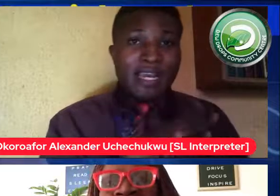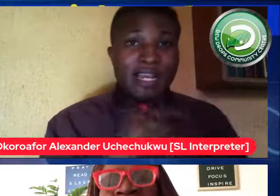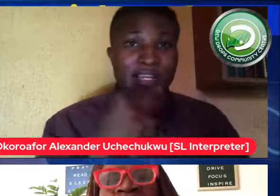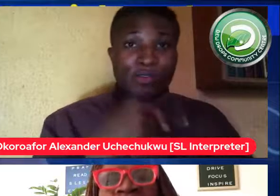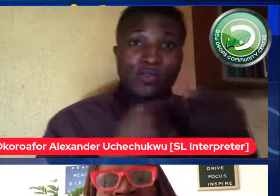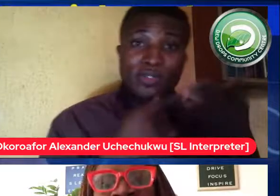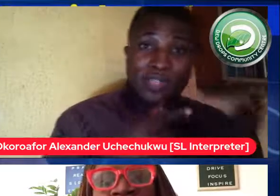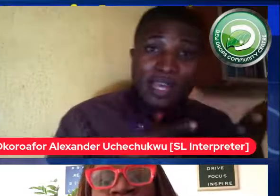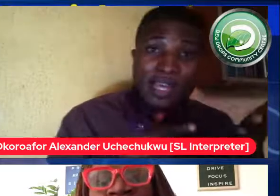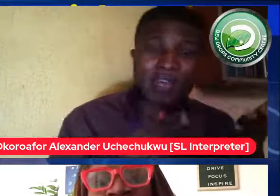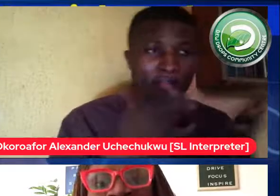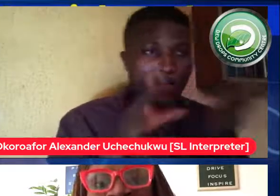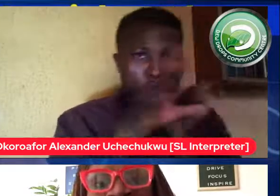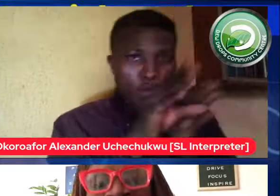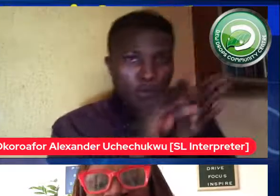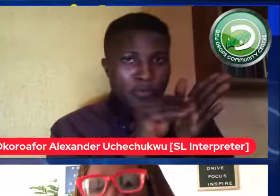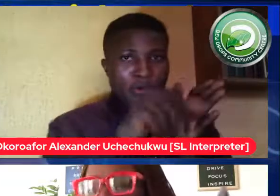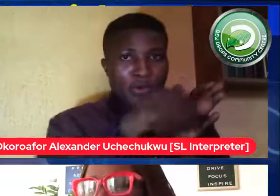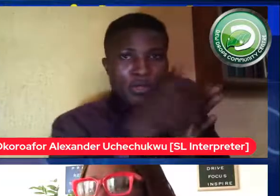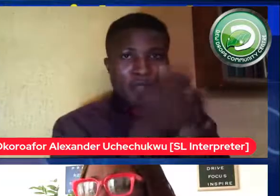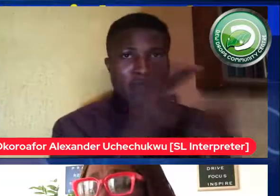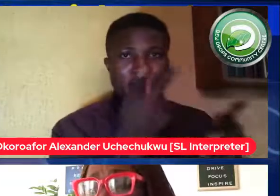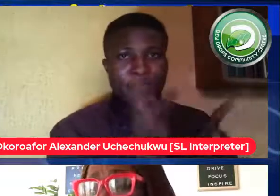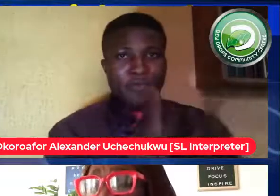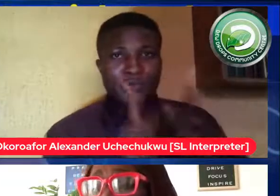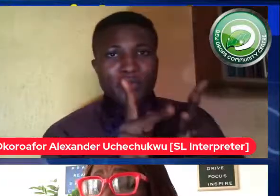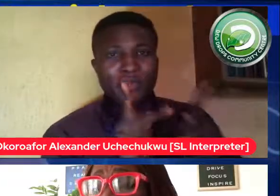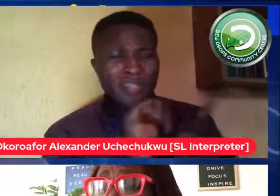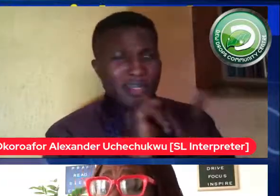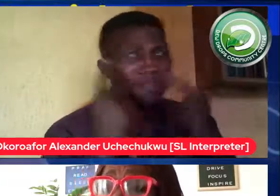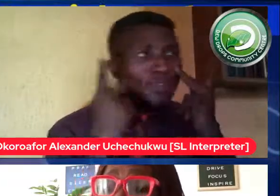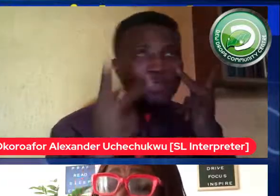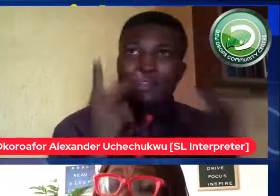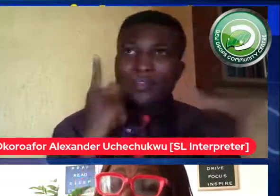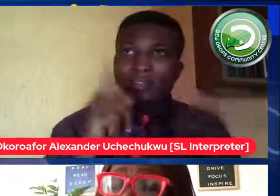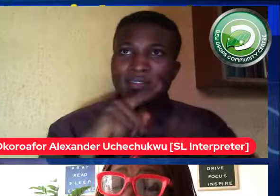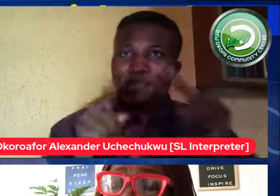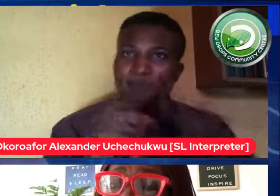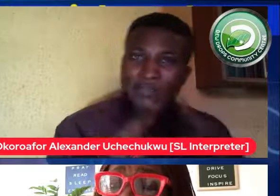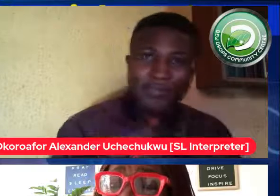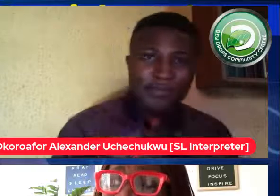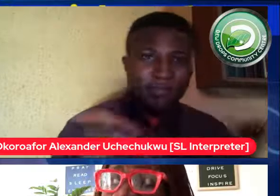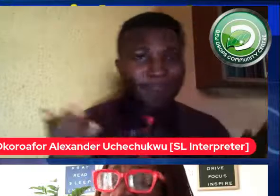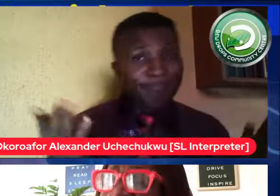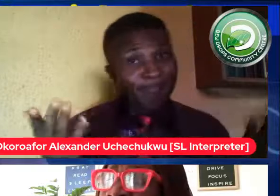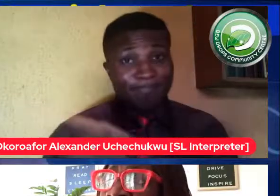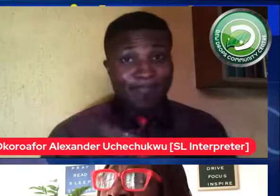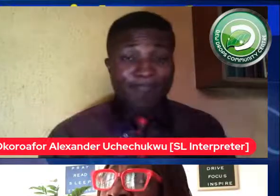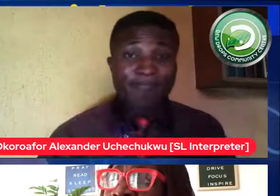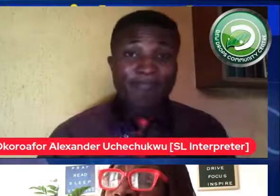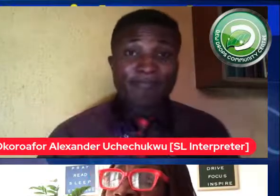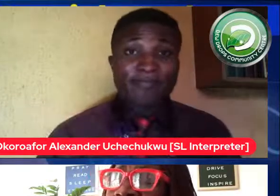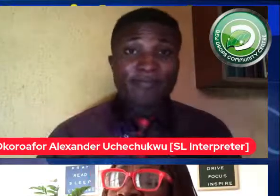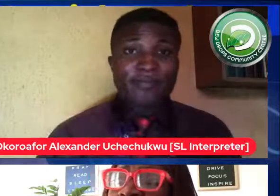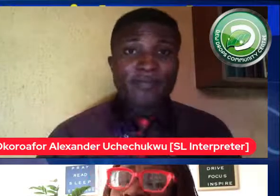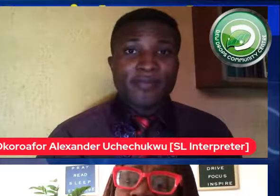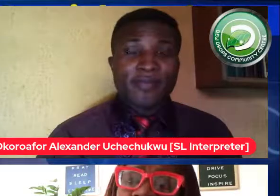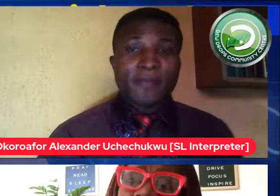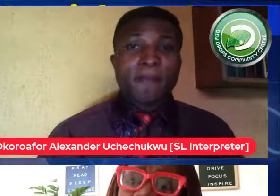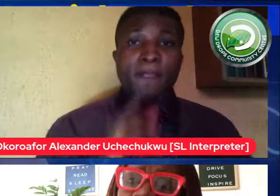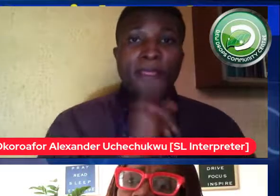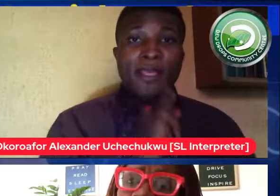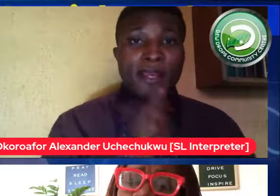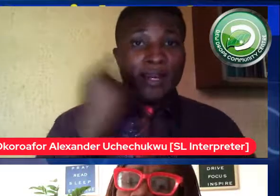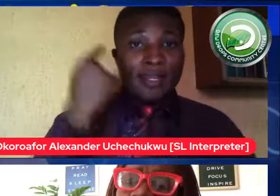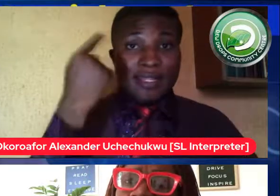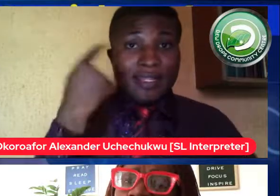from bad and he starts to display and do all of those things so pretty much i think if those things are in place i don't think they